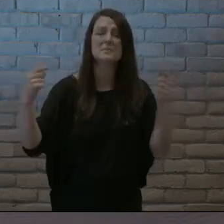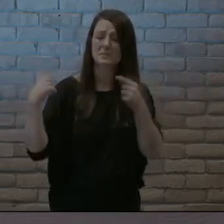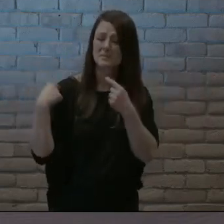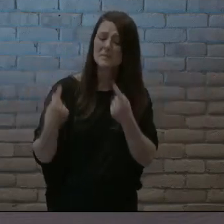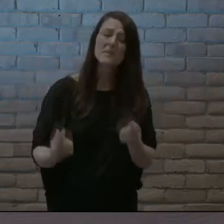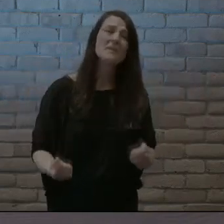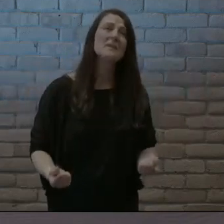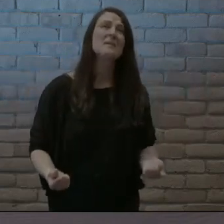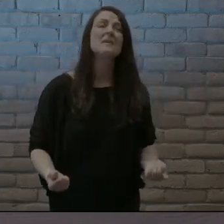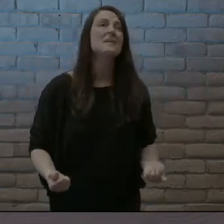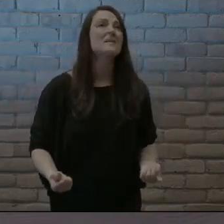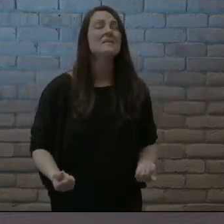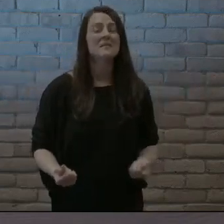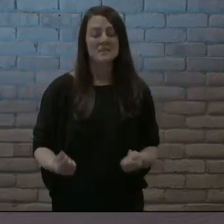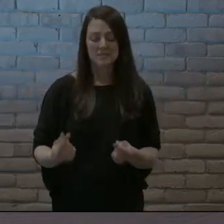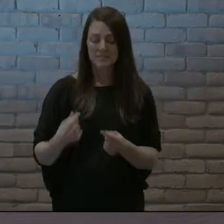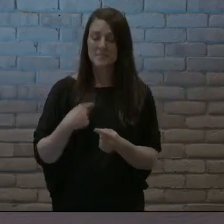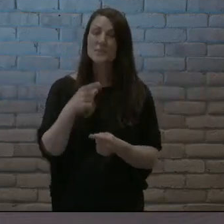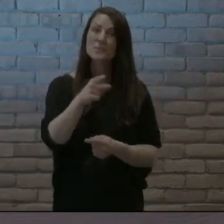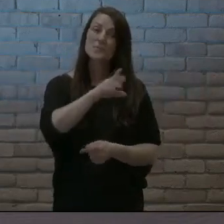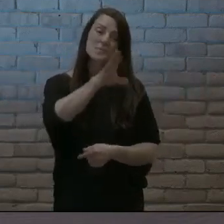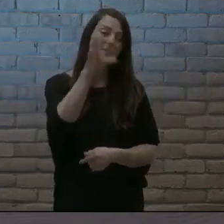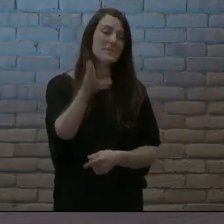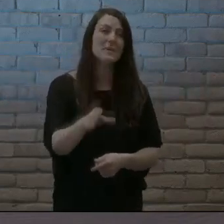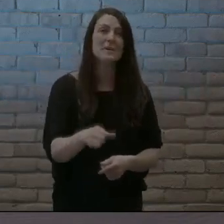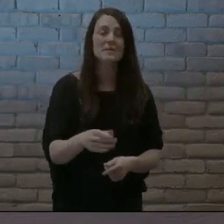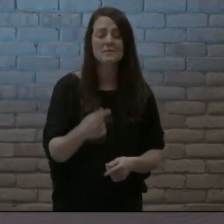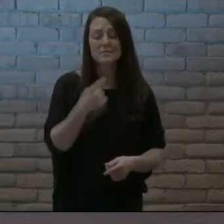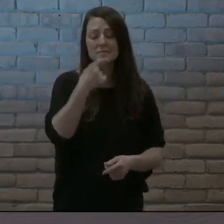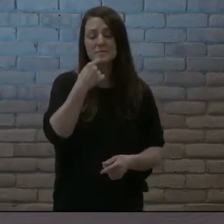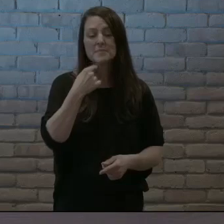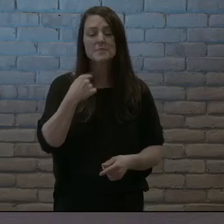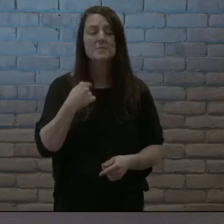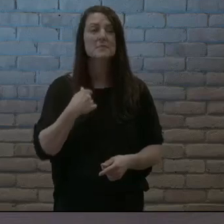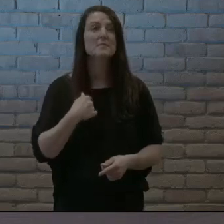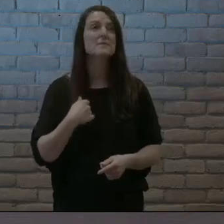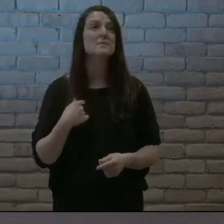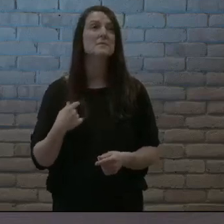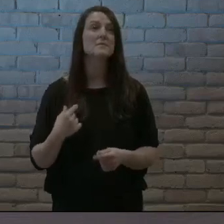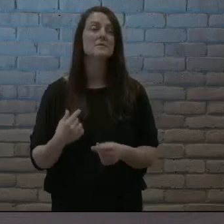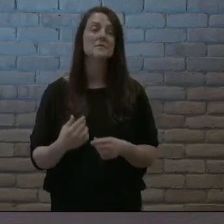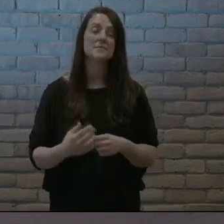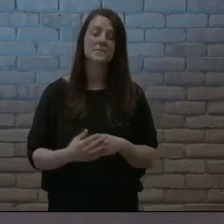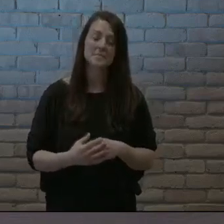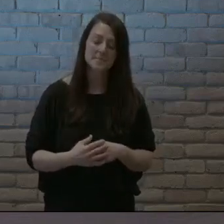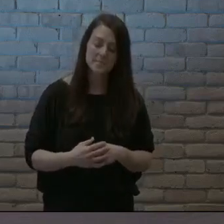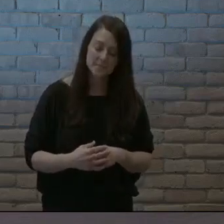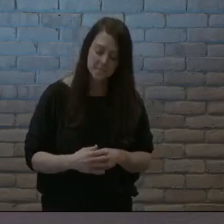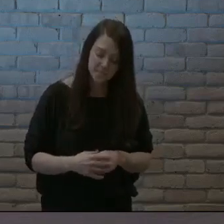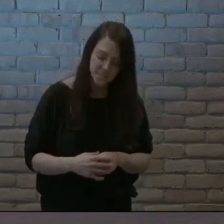But you have never failed me yet